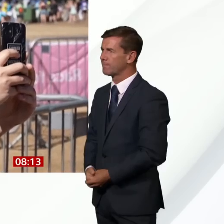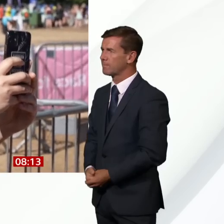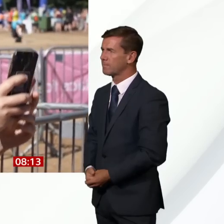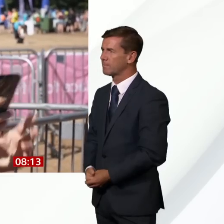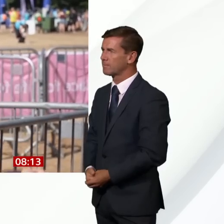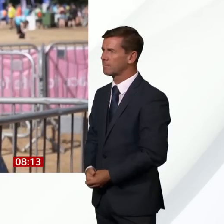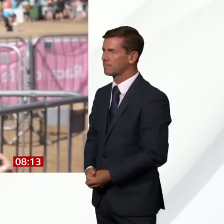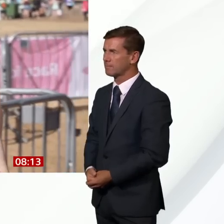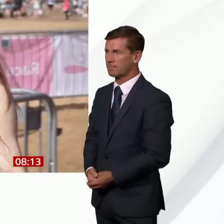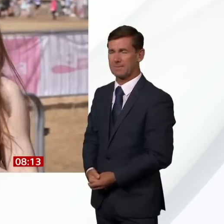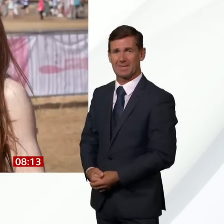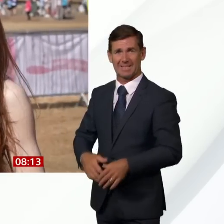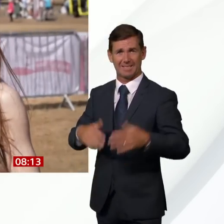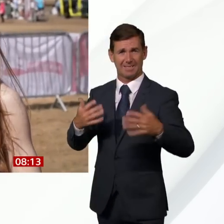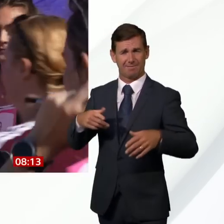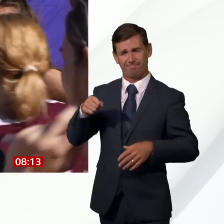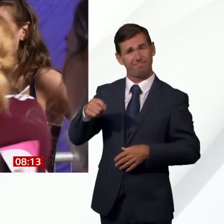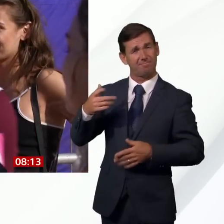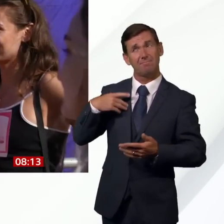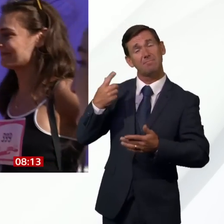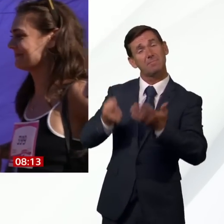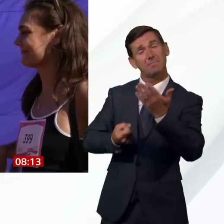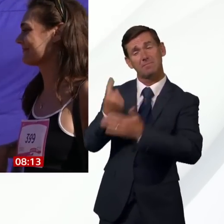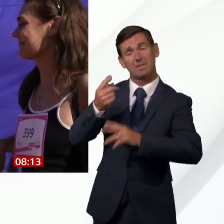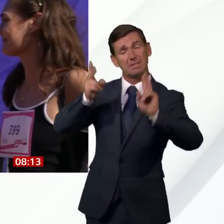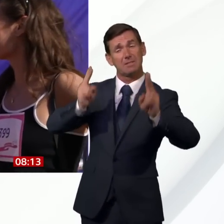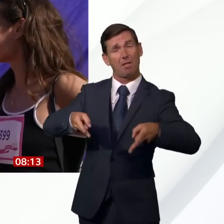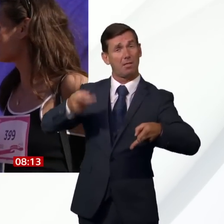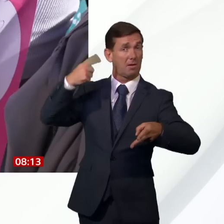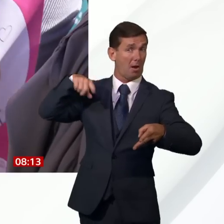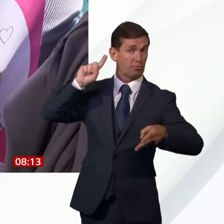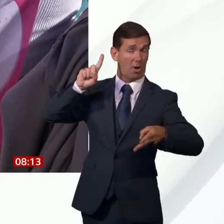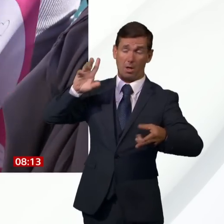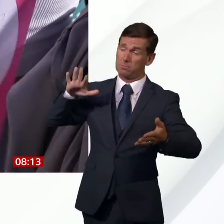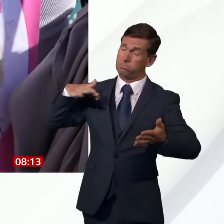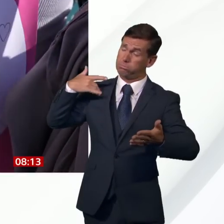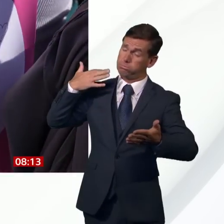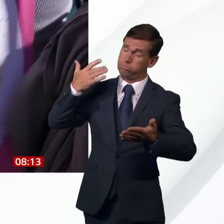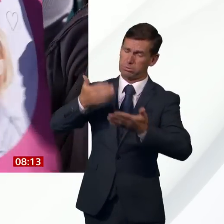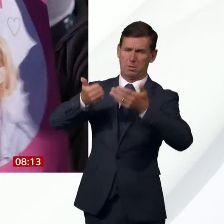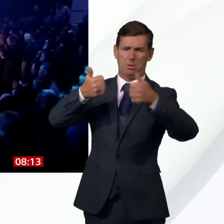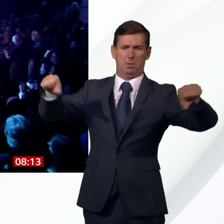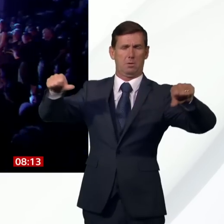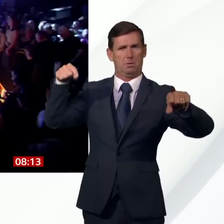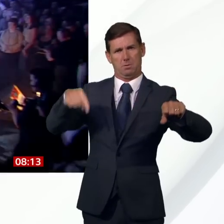This was the first time since Sarah Harding's death that Girls Aloud were able to publicly celebrate her life.